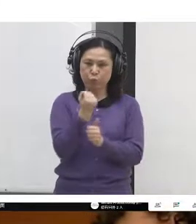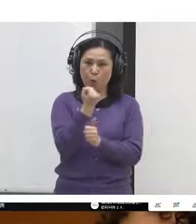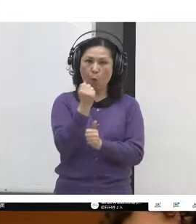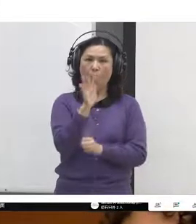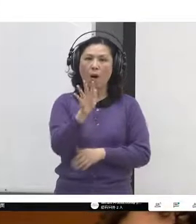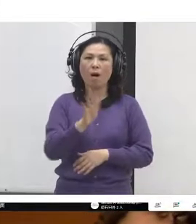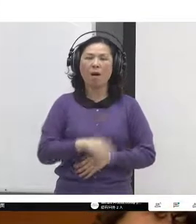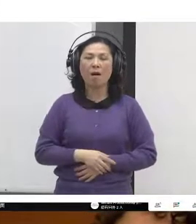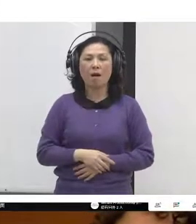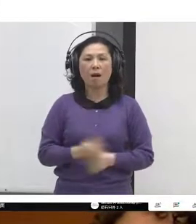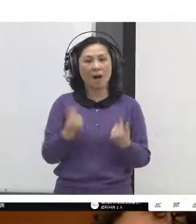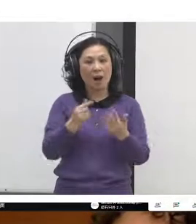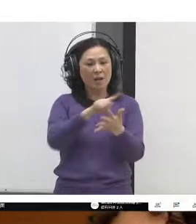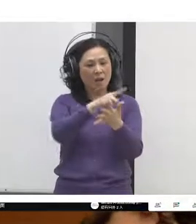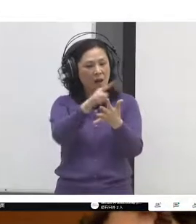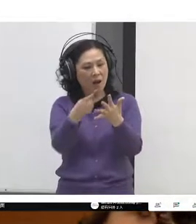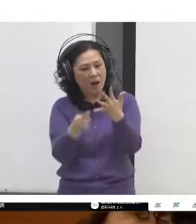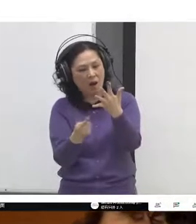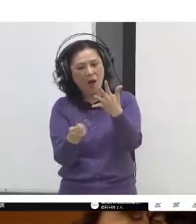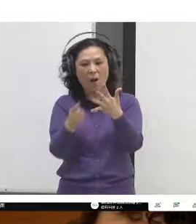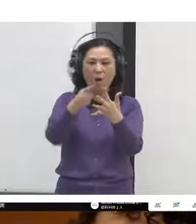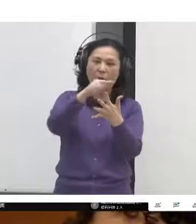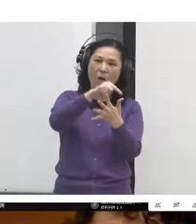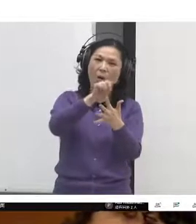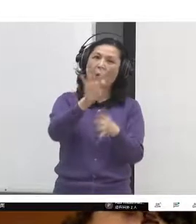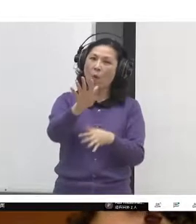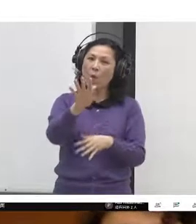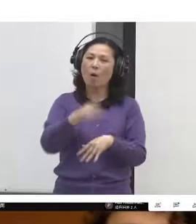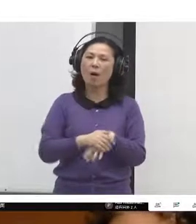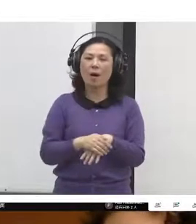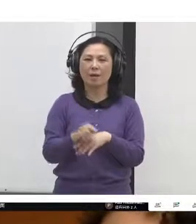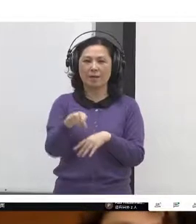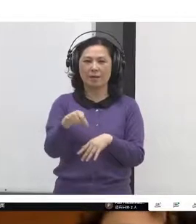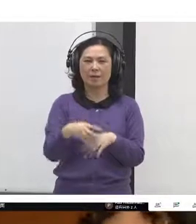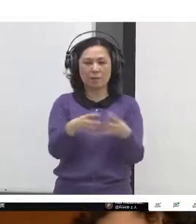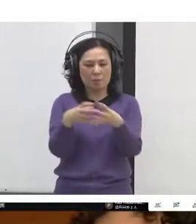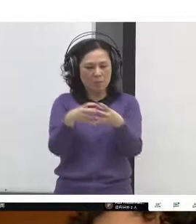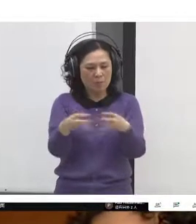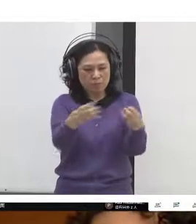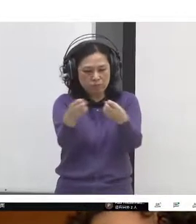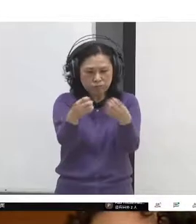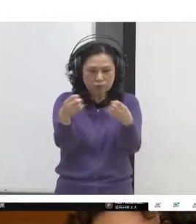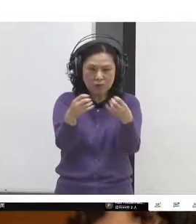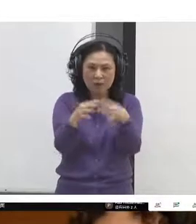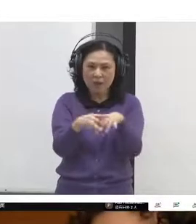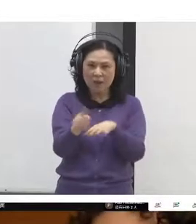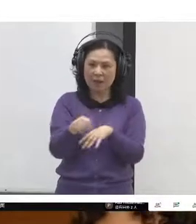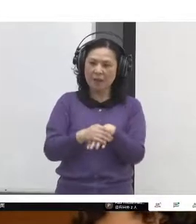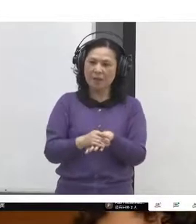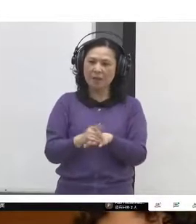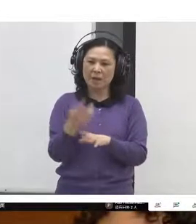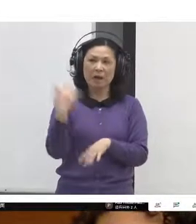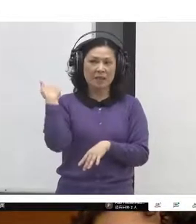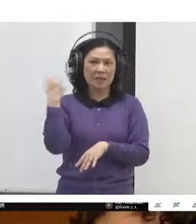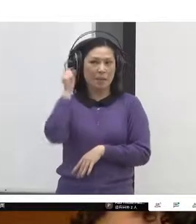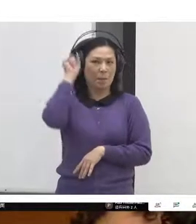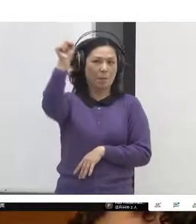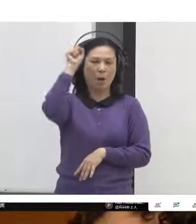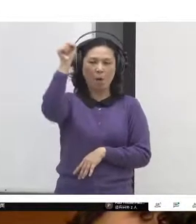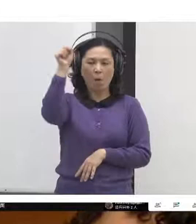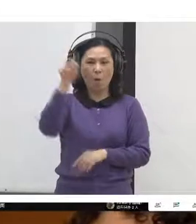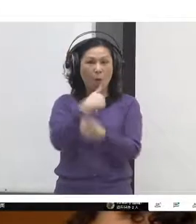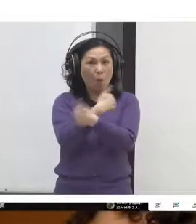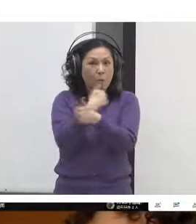and based on other Extinction Rebellion work, we wrote a book to make the case for a